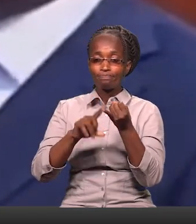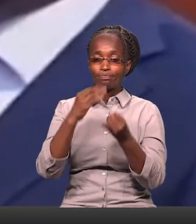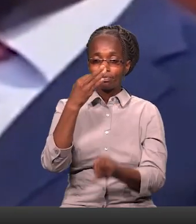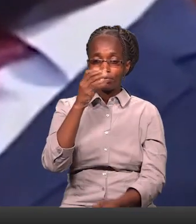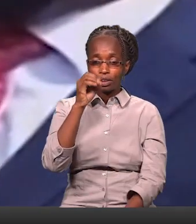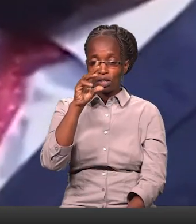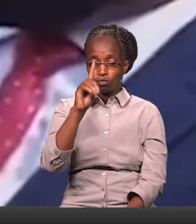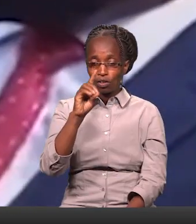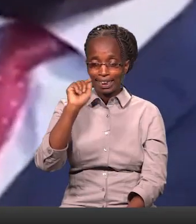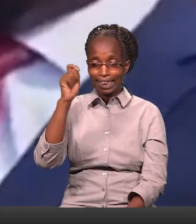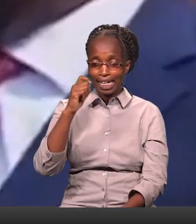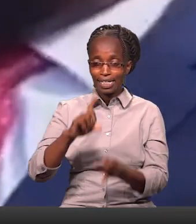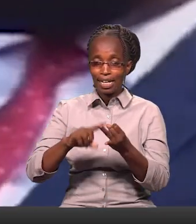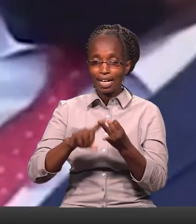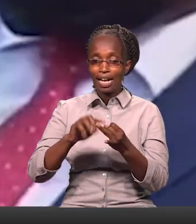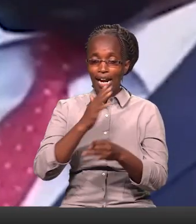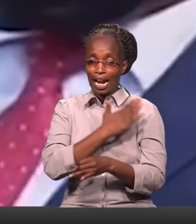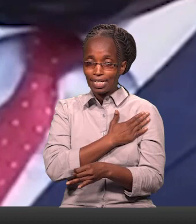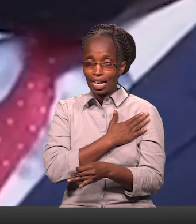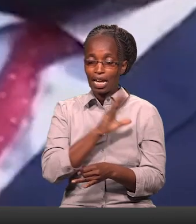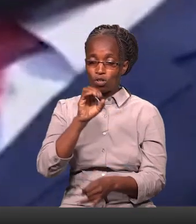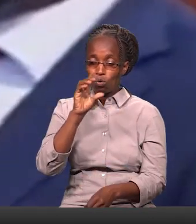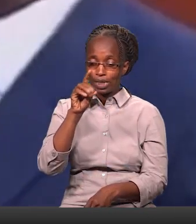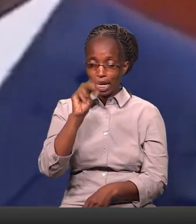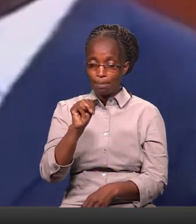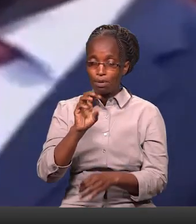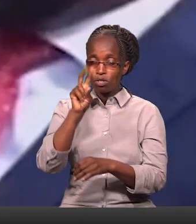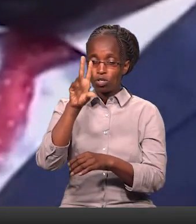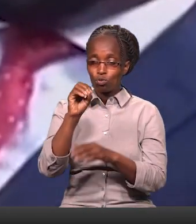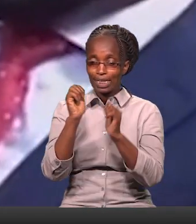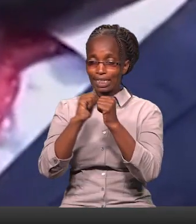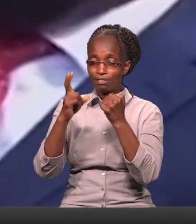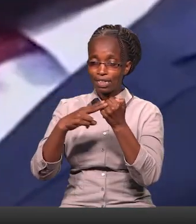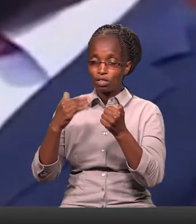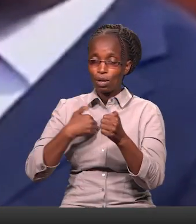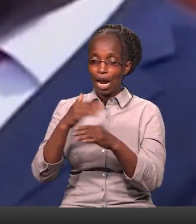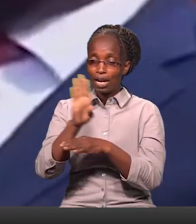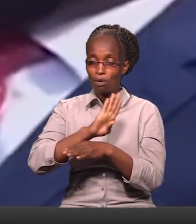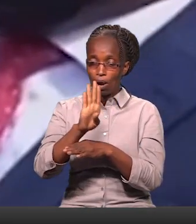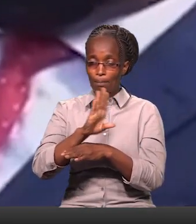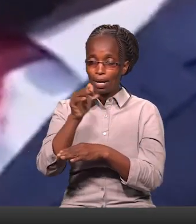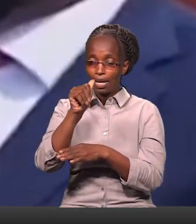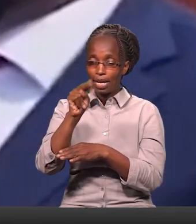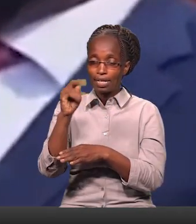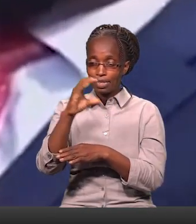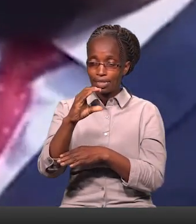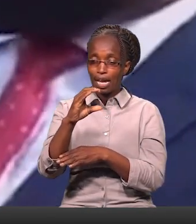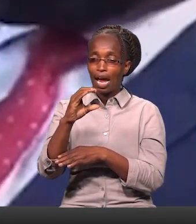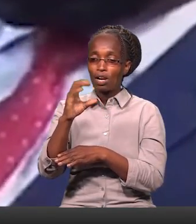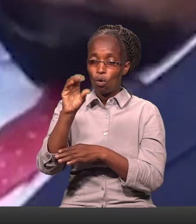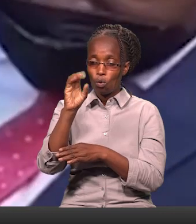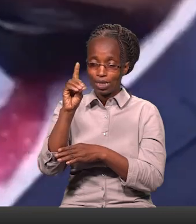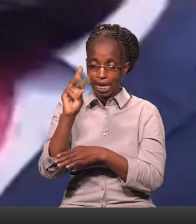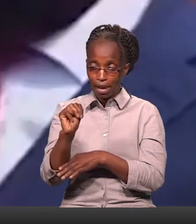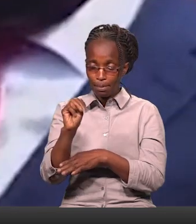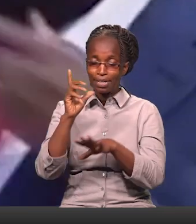This was Ford Kenya, NASA and ODM Then 2017, we had WIPA, ANC, Ford